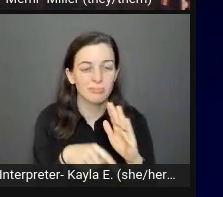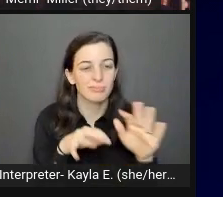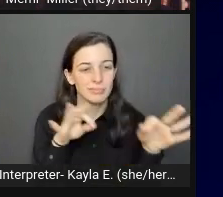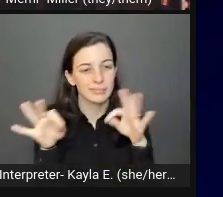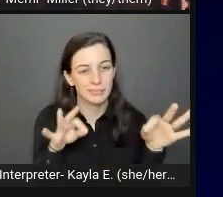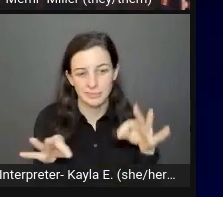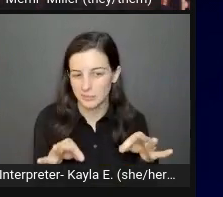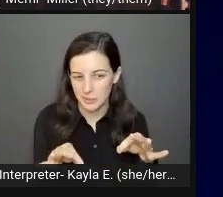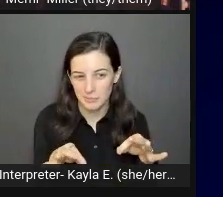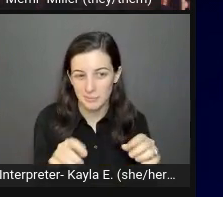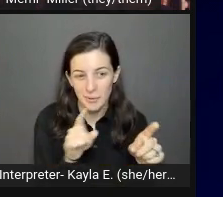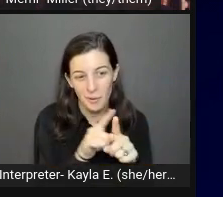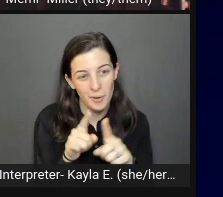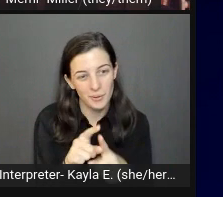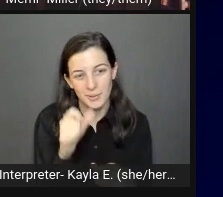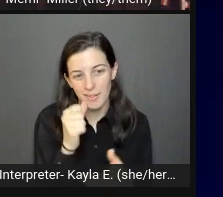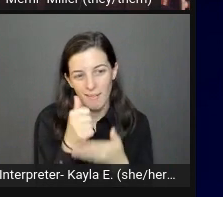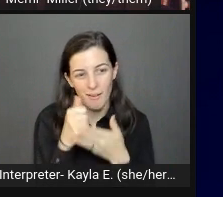SEO.